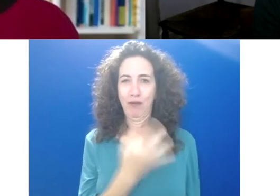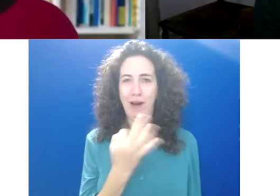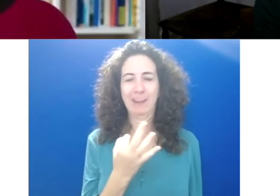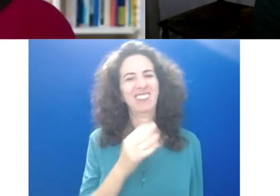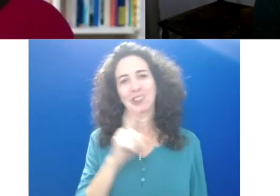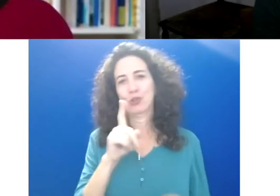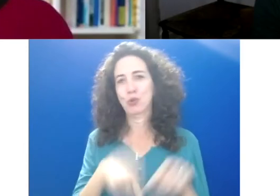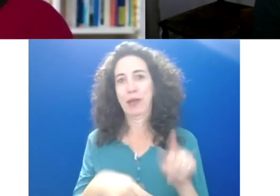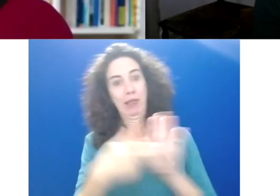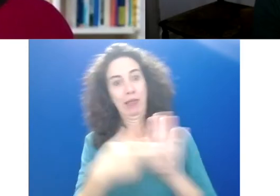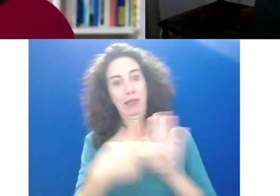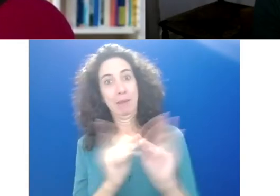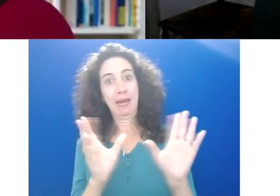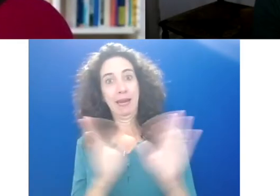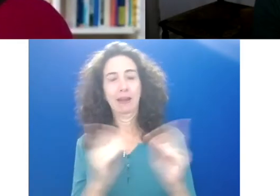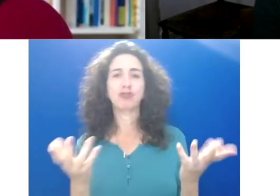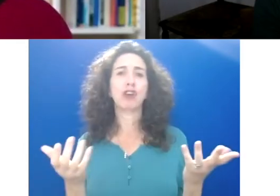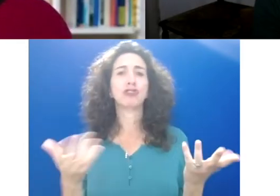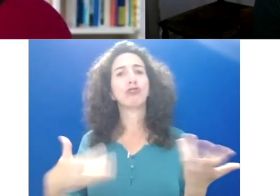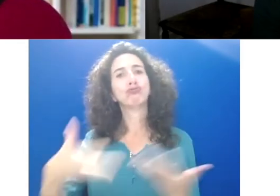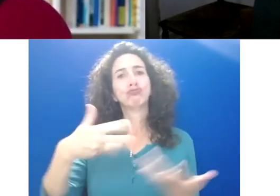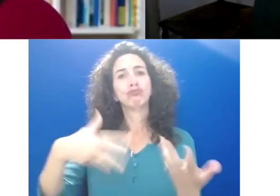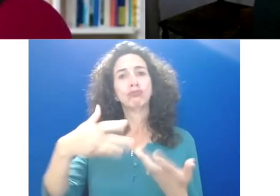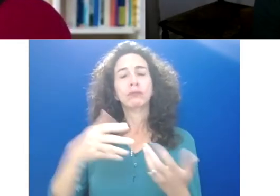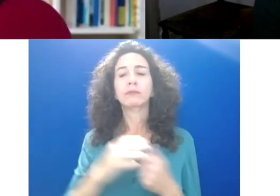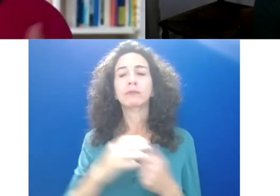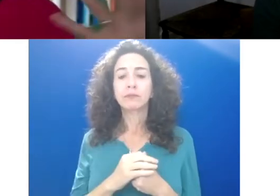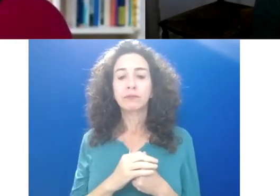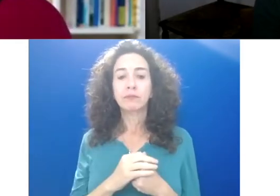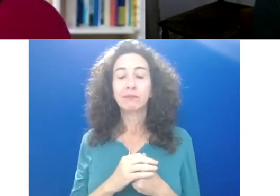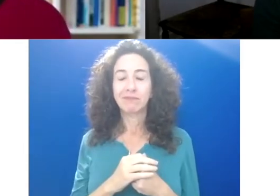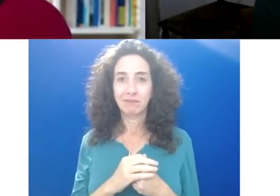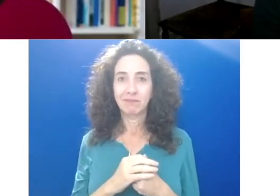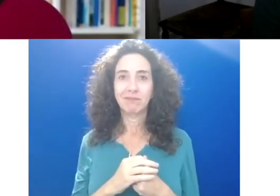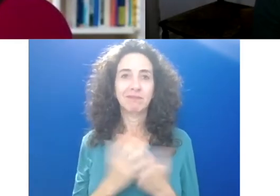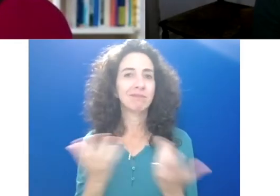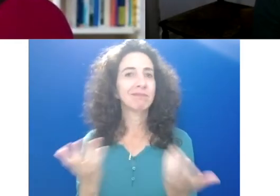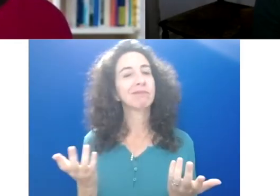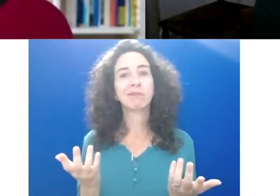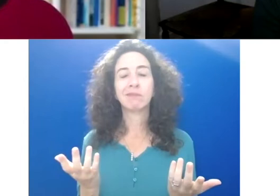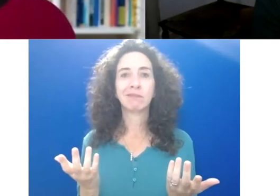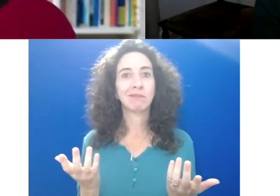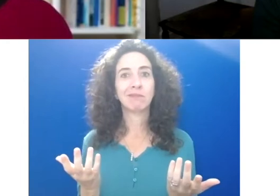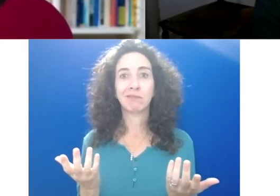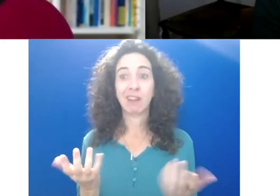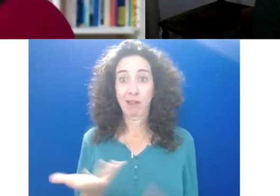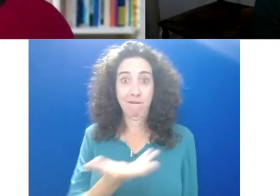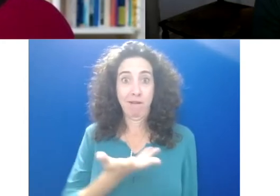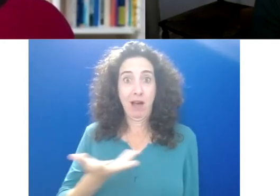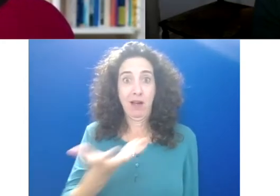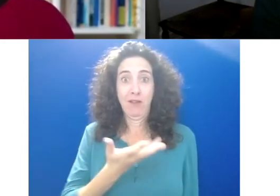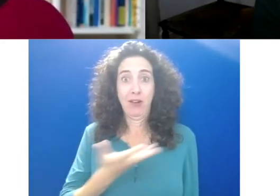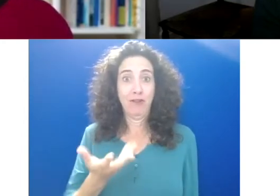um, uh, a gathering and we, we just ended up spending many hours,